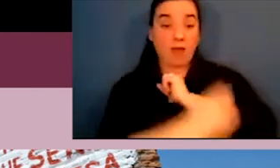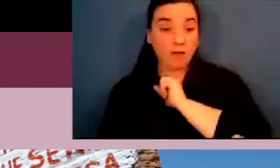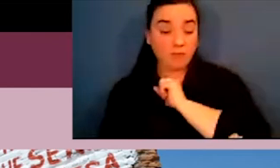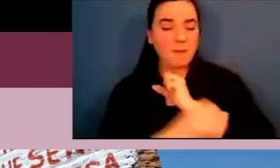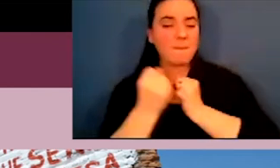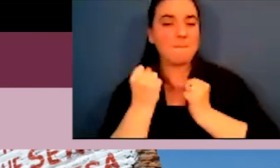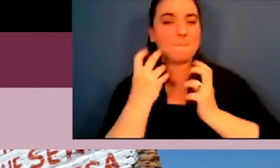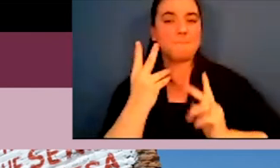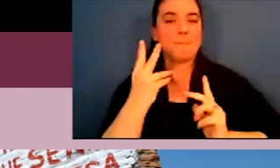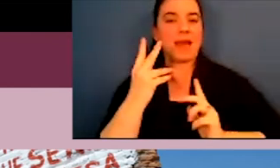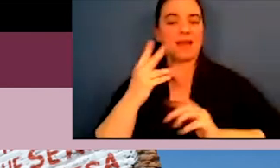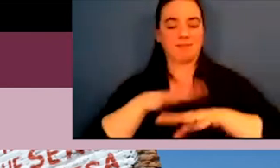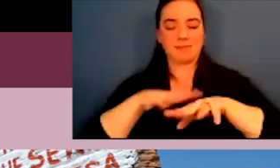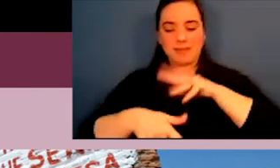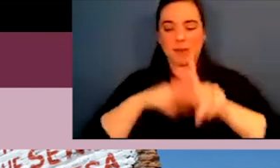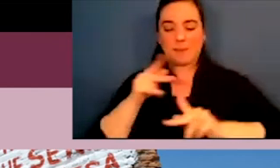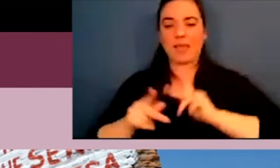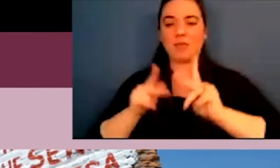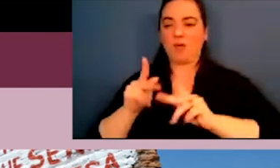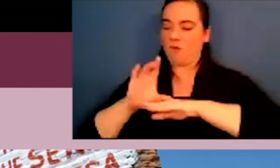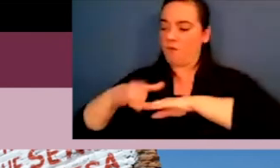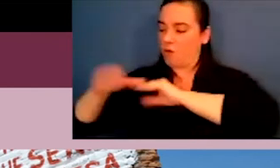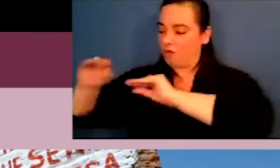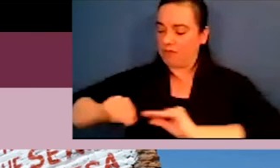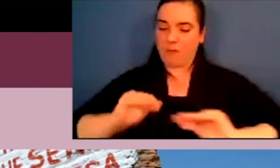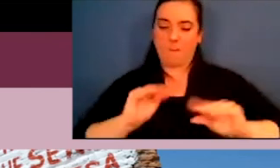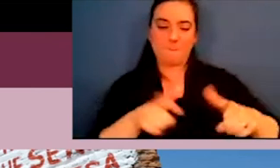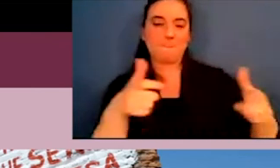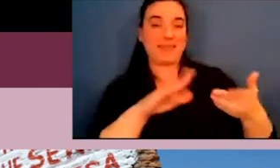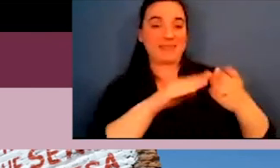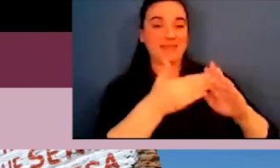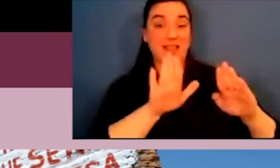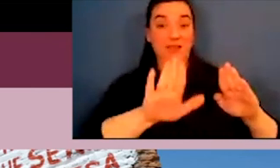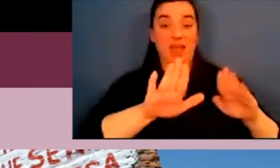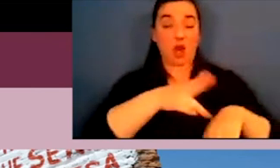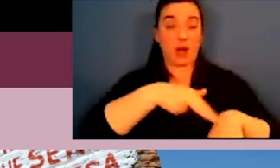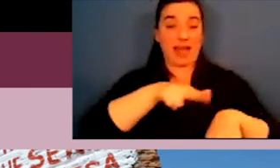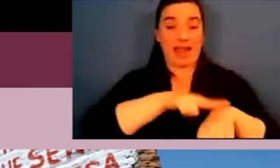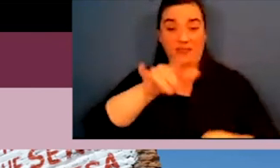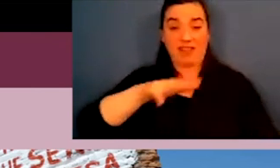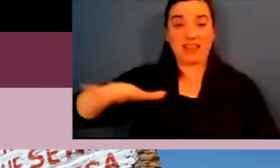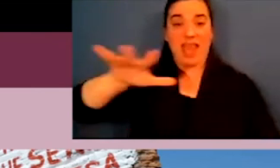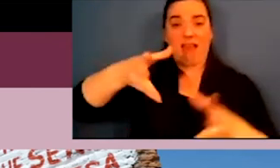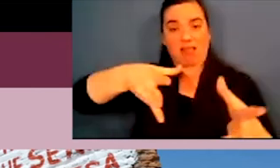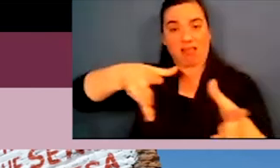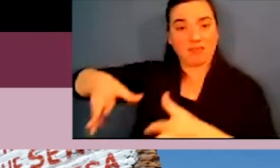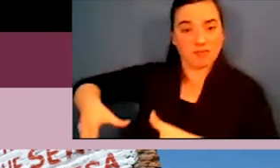extreme poverty, a lot of indigenous people have been forced to migrate to big cities, leaving their,